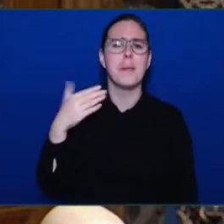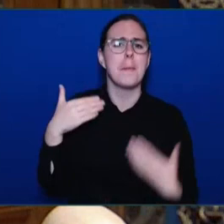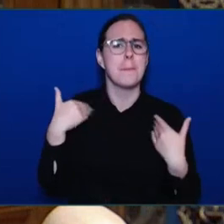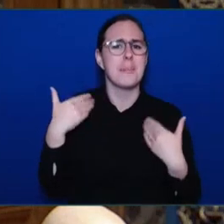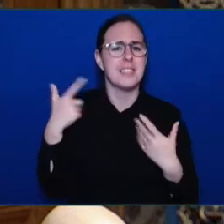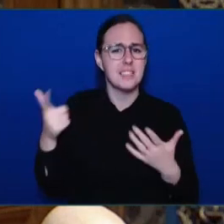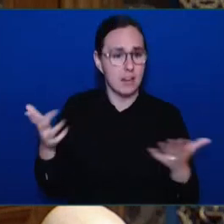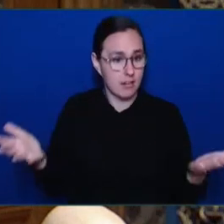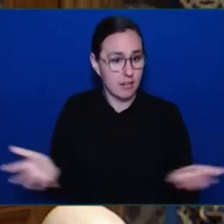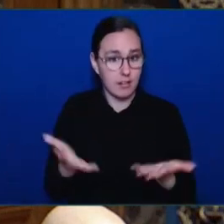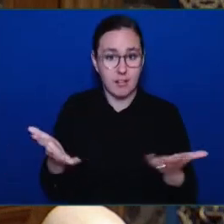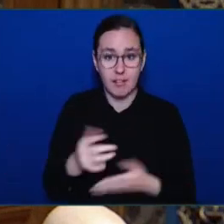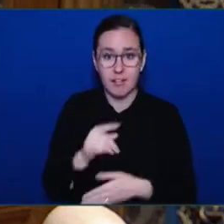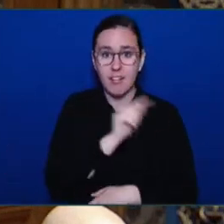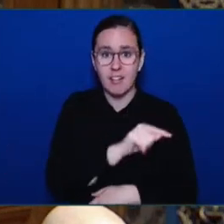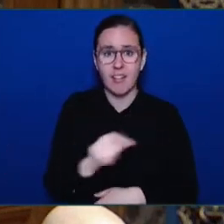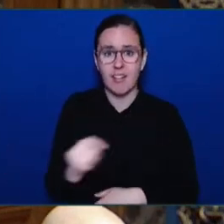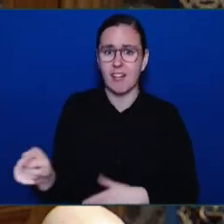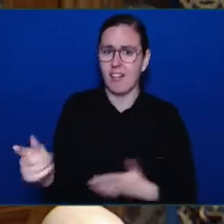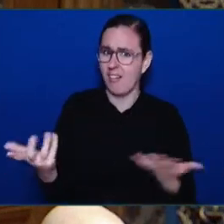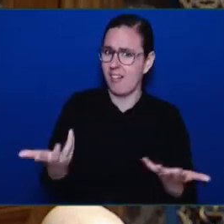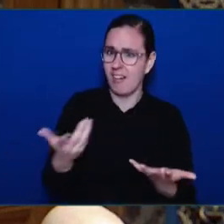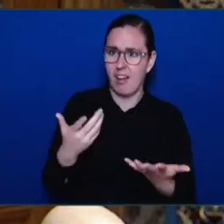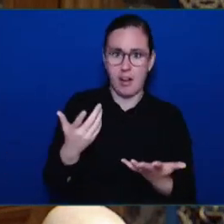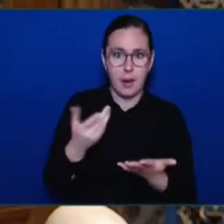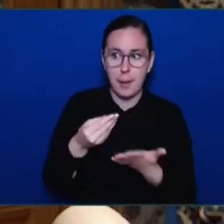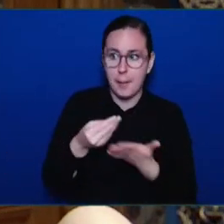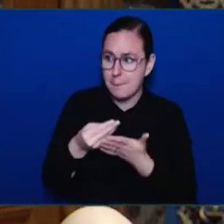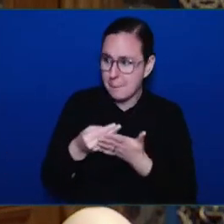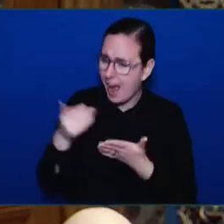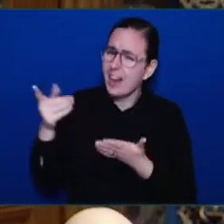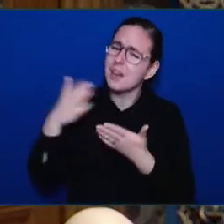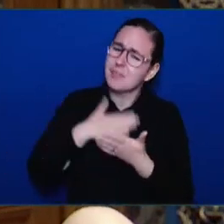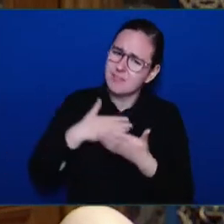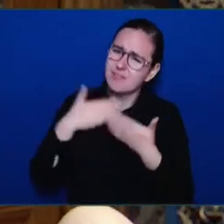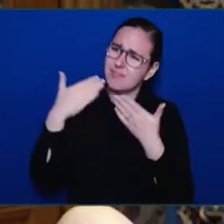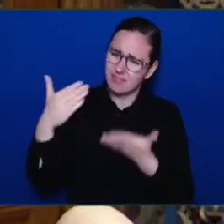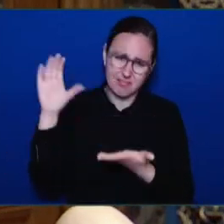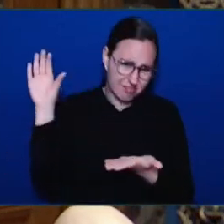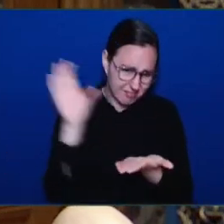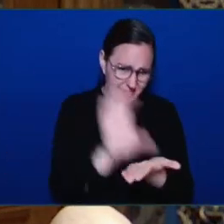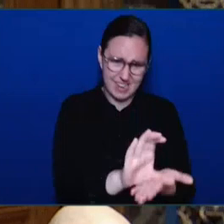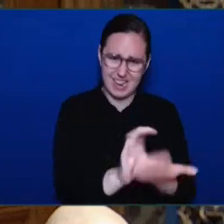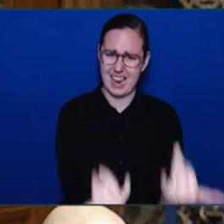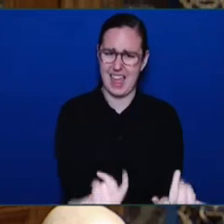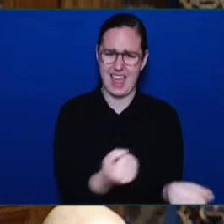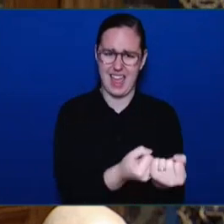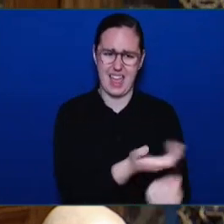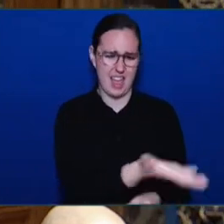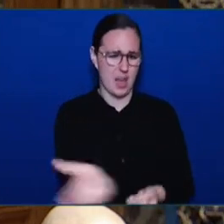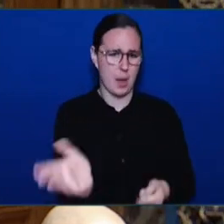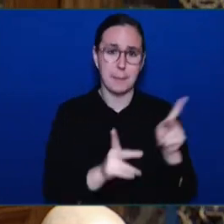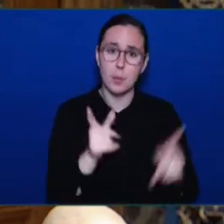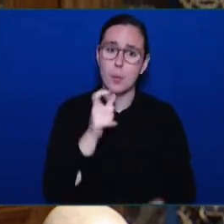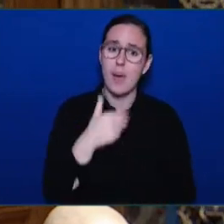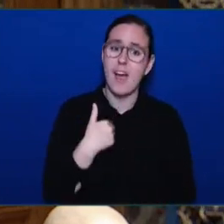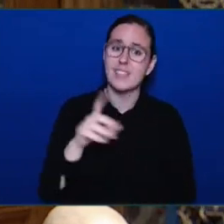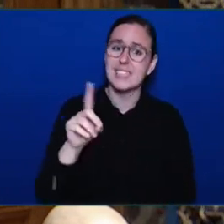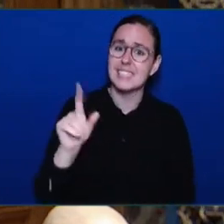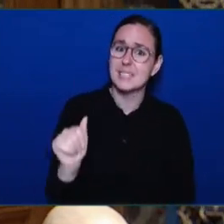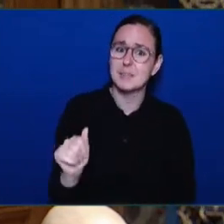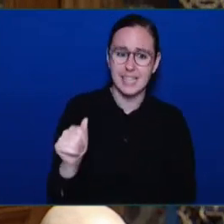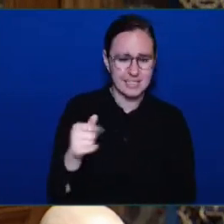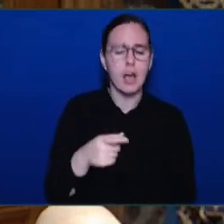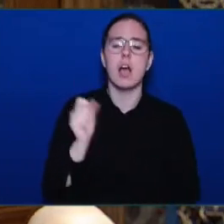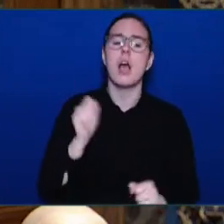to ensure that funding to people with disabilities is there so that nobody has to be poor because